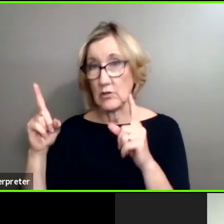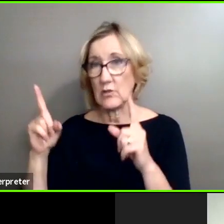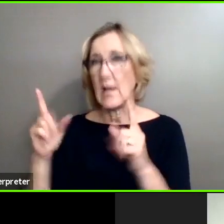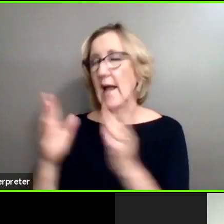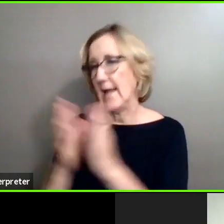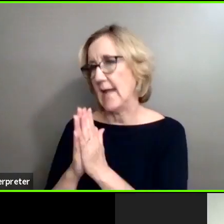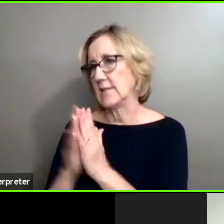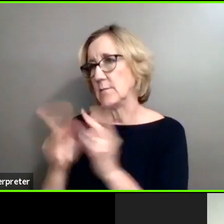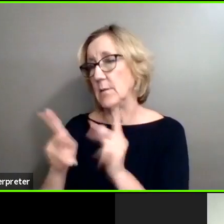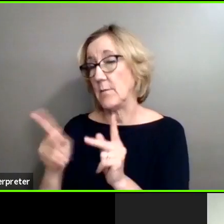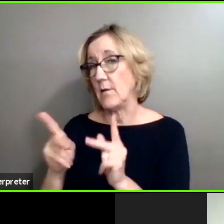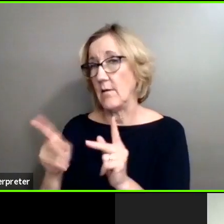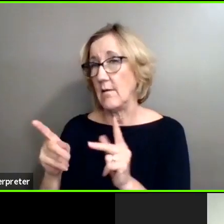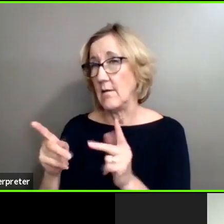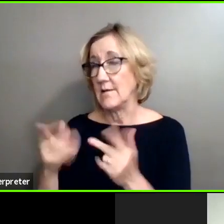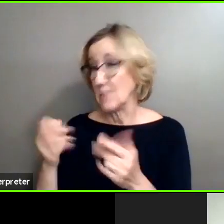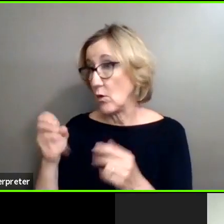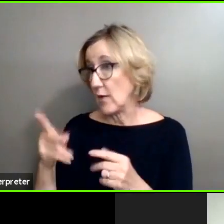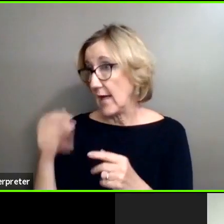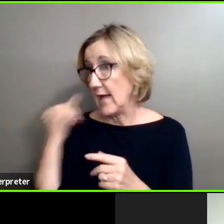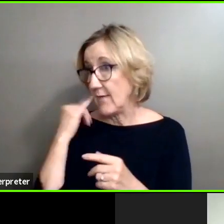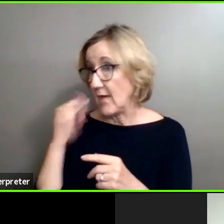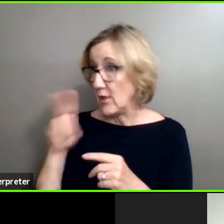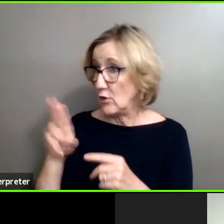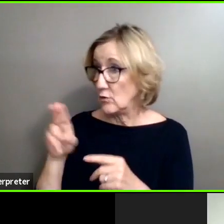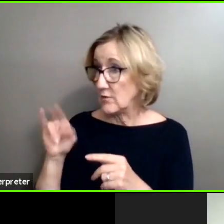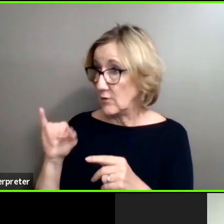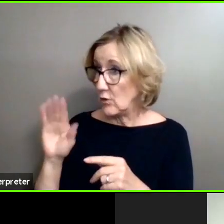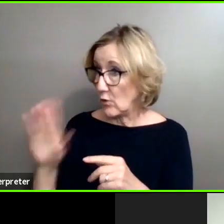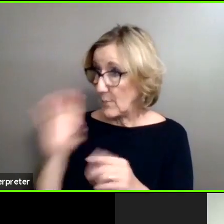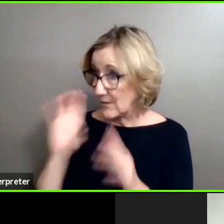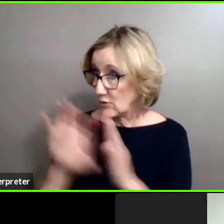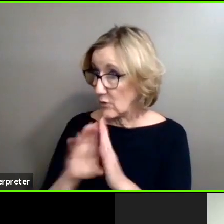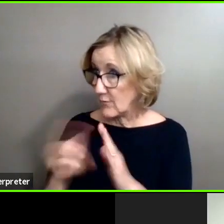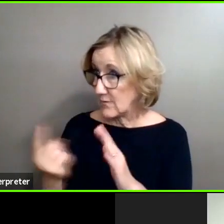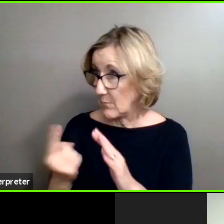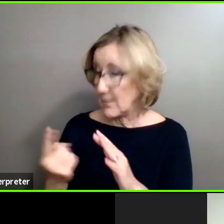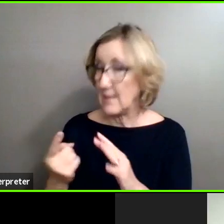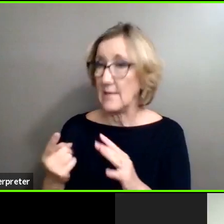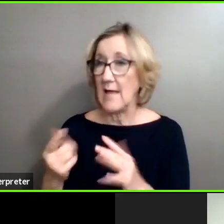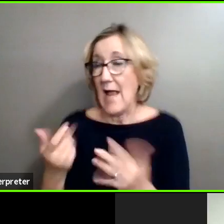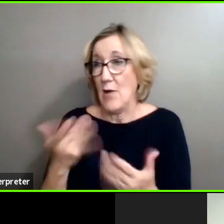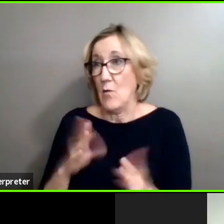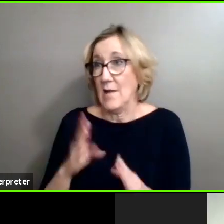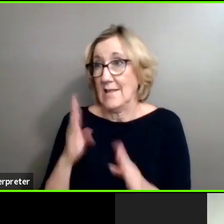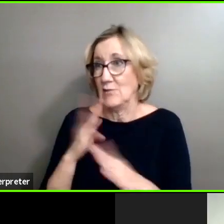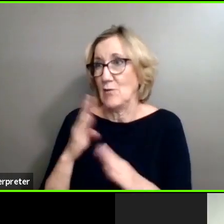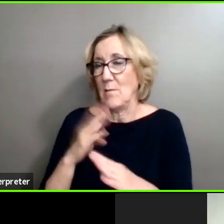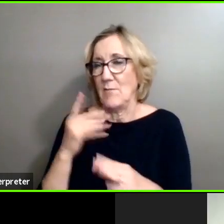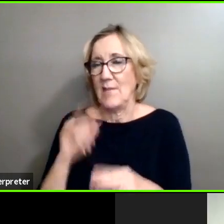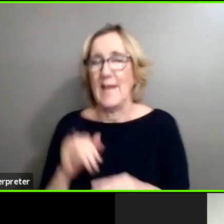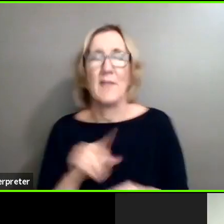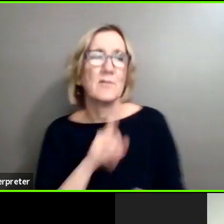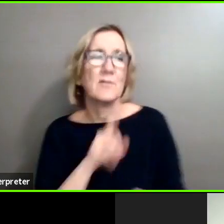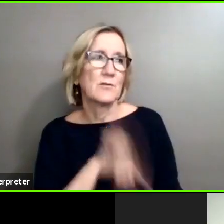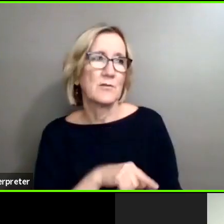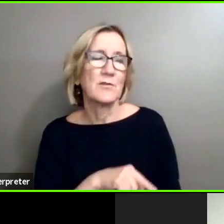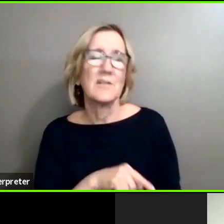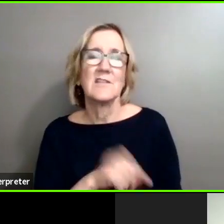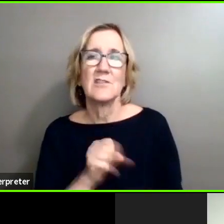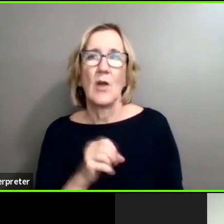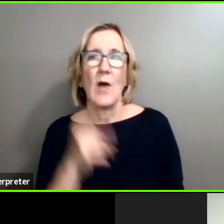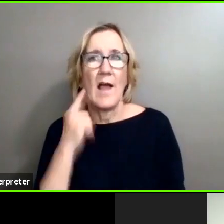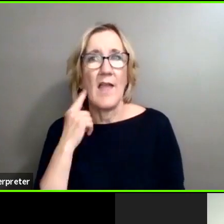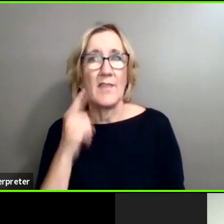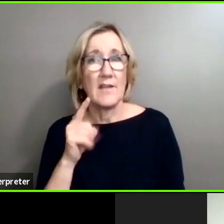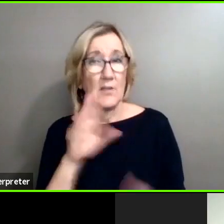people like, hey, you know, is it okay if I do this for that or something like that, you know, just so I don't get in trouble. Yeah, absolutely. And I think your